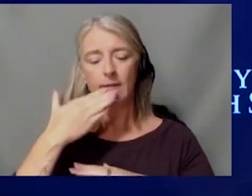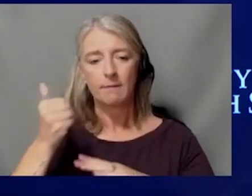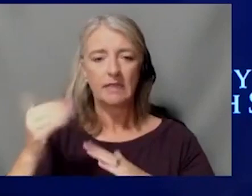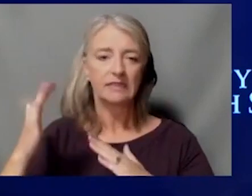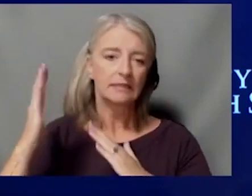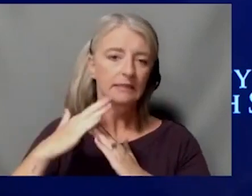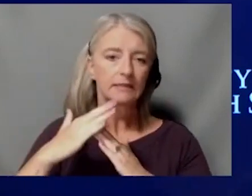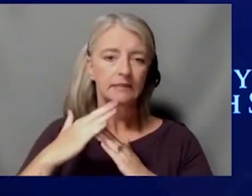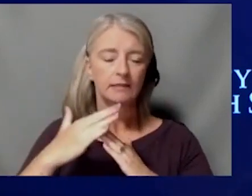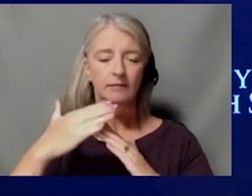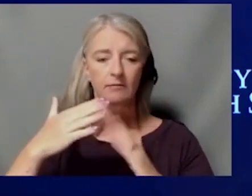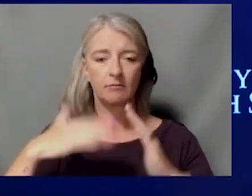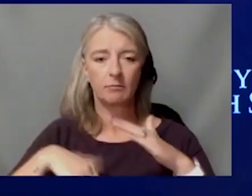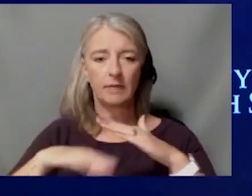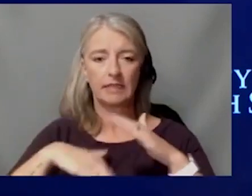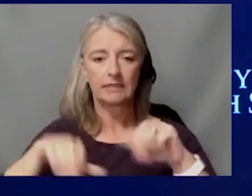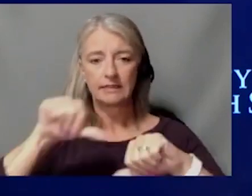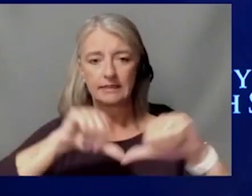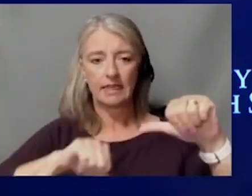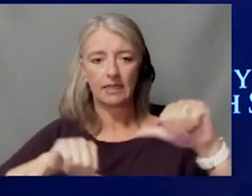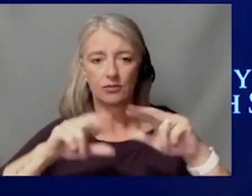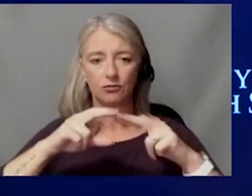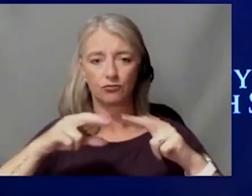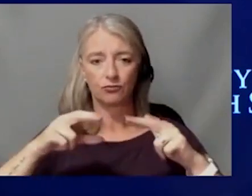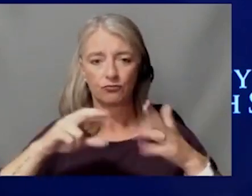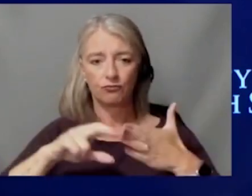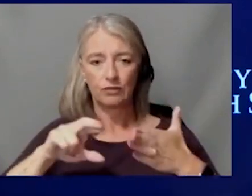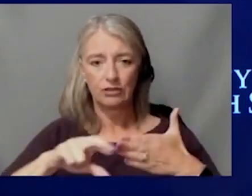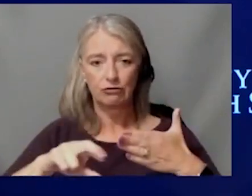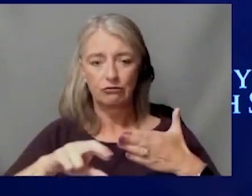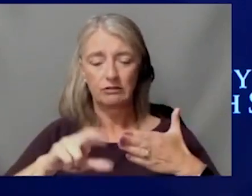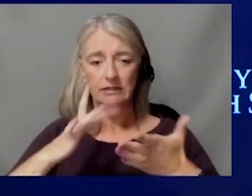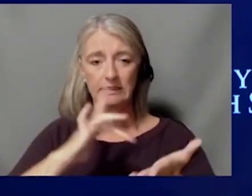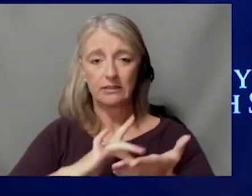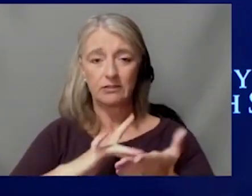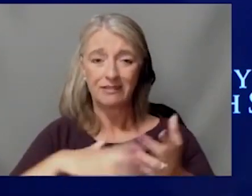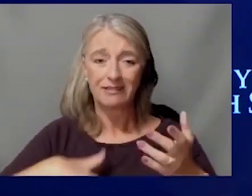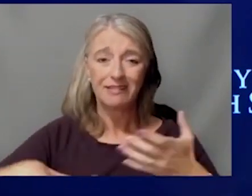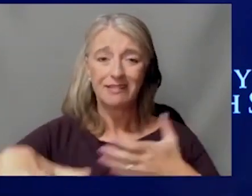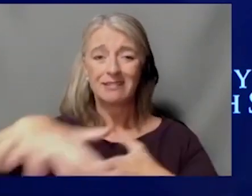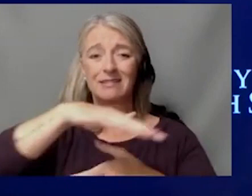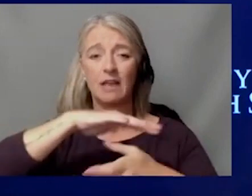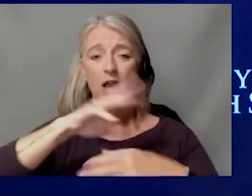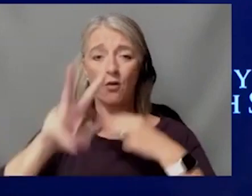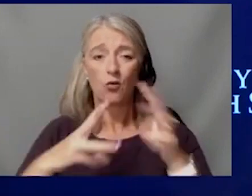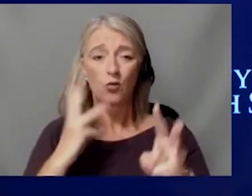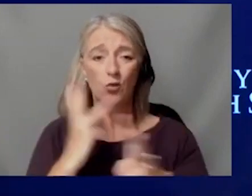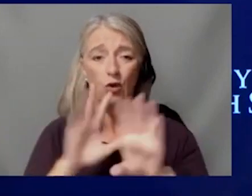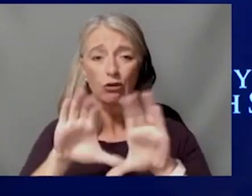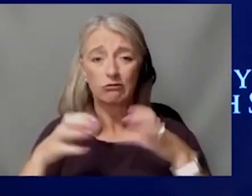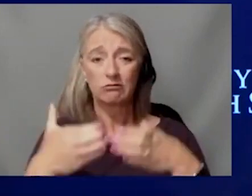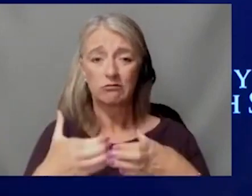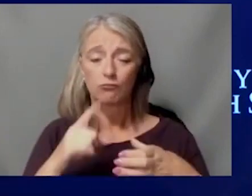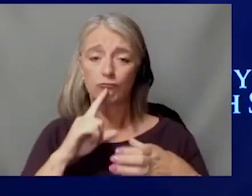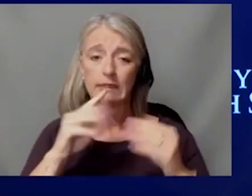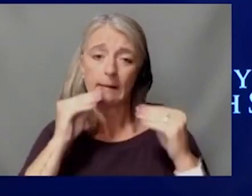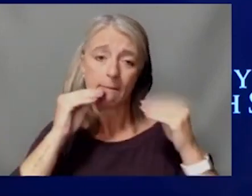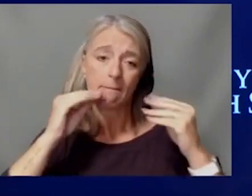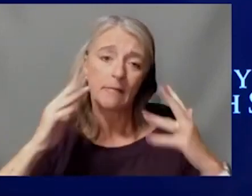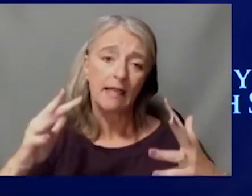in the entire world. And we're really blessed to be able to leverage that expertise.